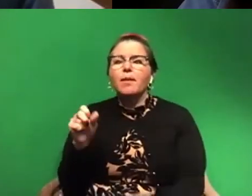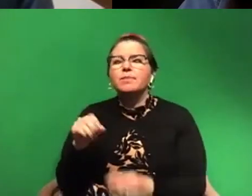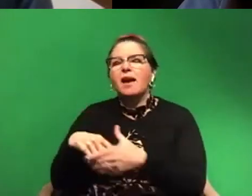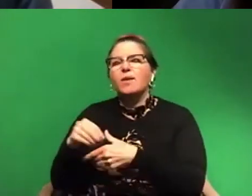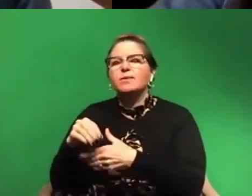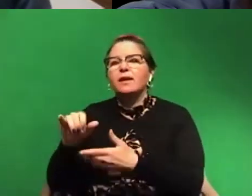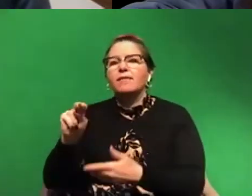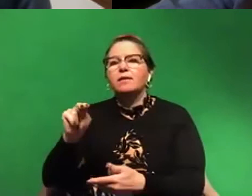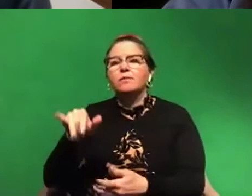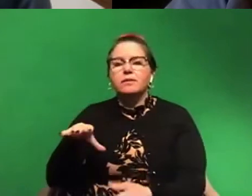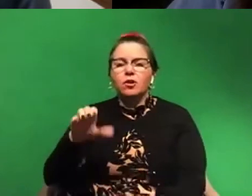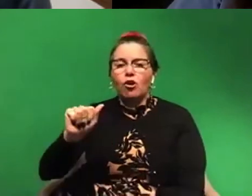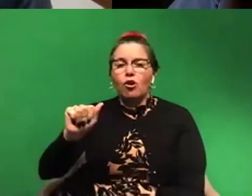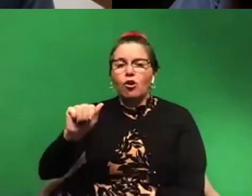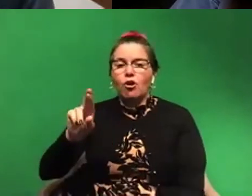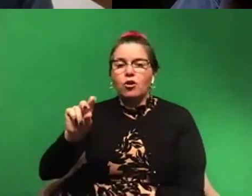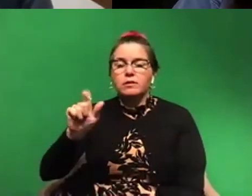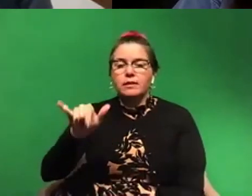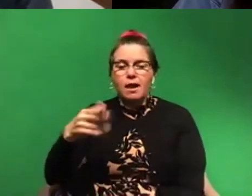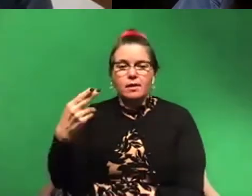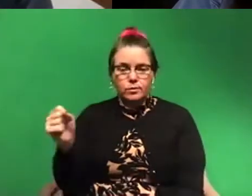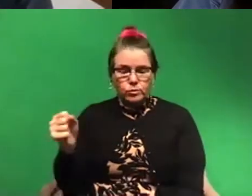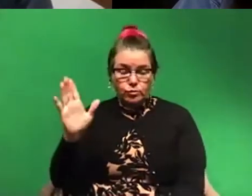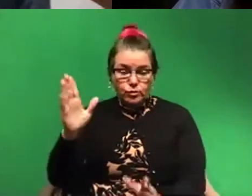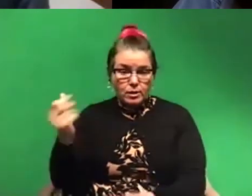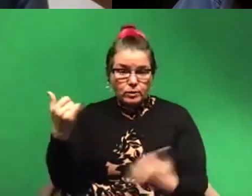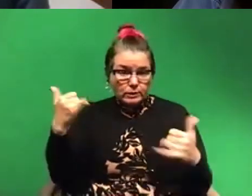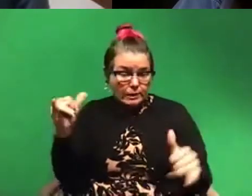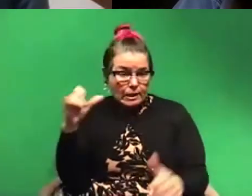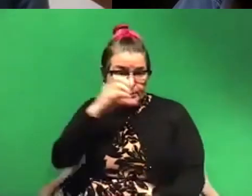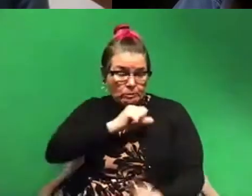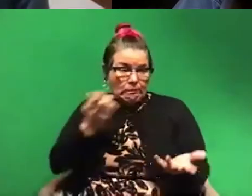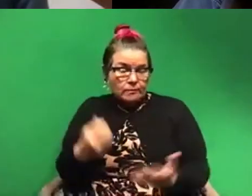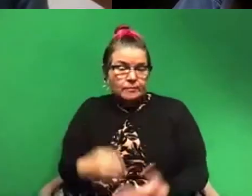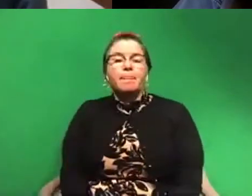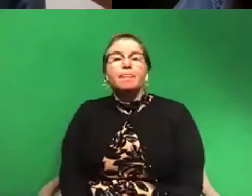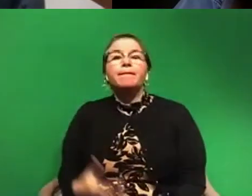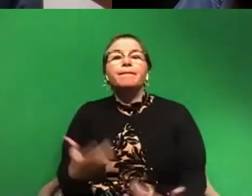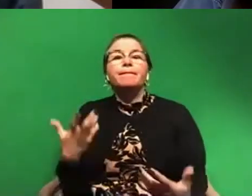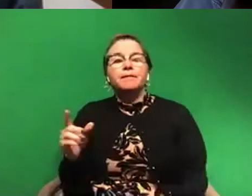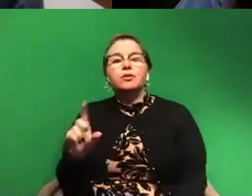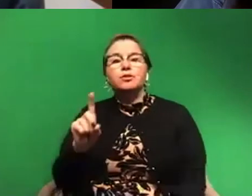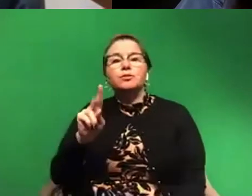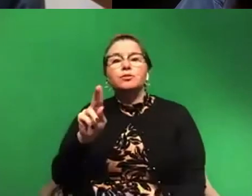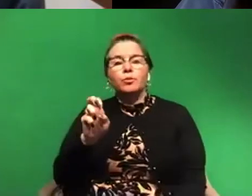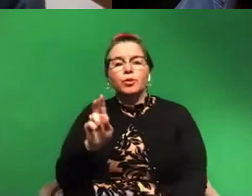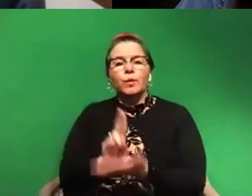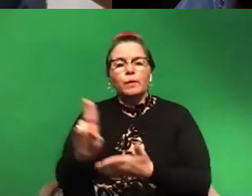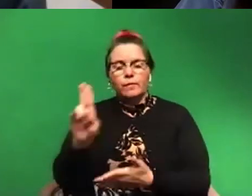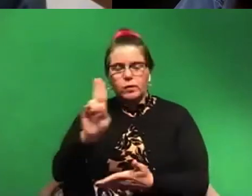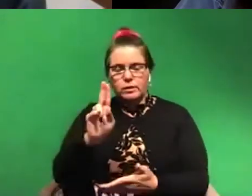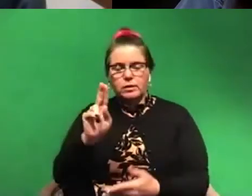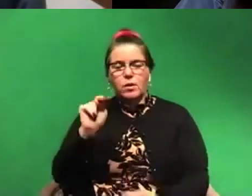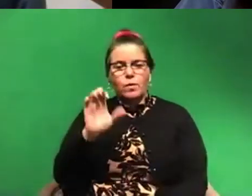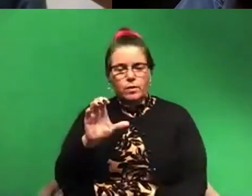Ardsley high school, which was a great high school still is, I presume. Um, from there I went to Duke university in North Carolina and did my undergraduate,